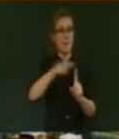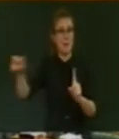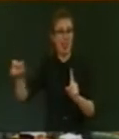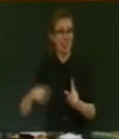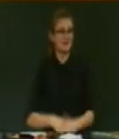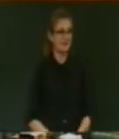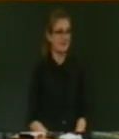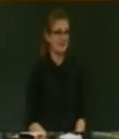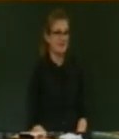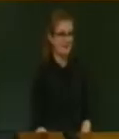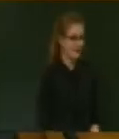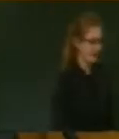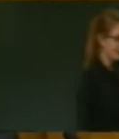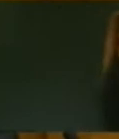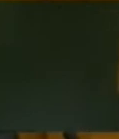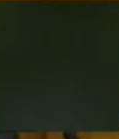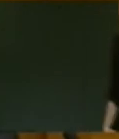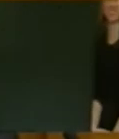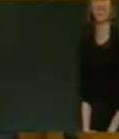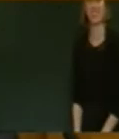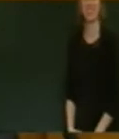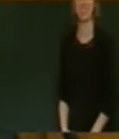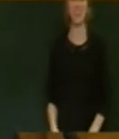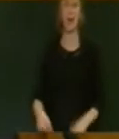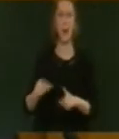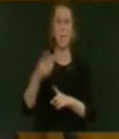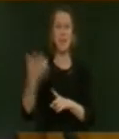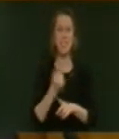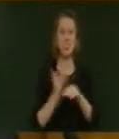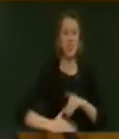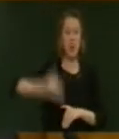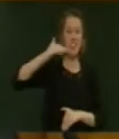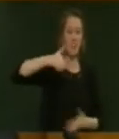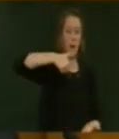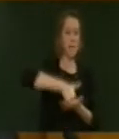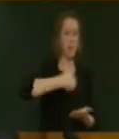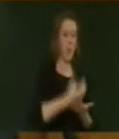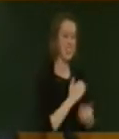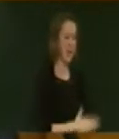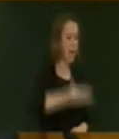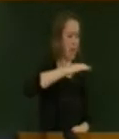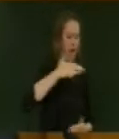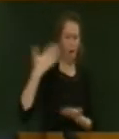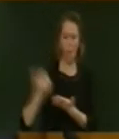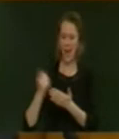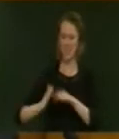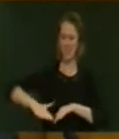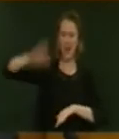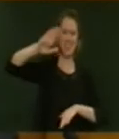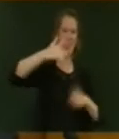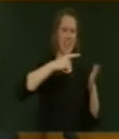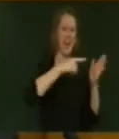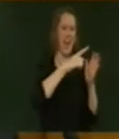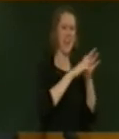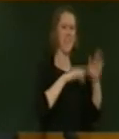Mr Speaker, pensions are rising. Minimum wages are up. Wages are rising faster than inflation. This is good